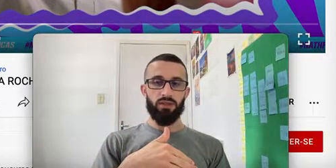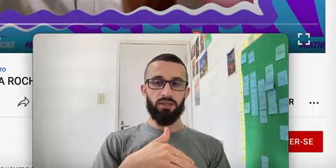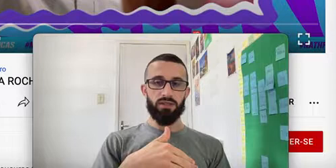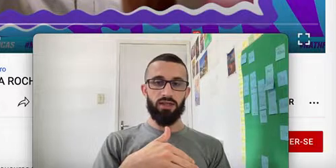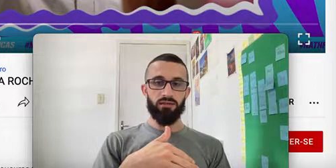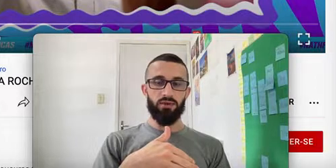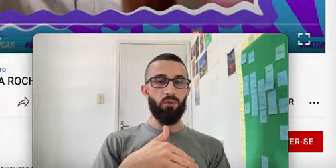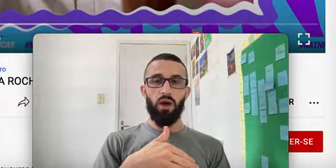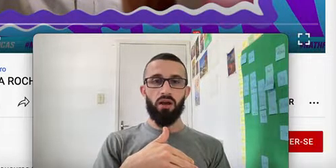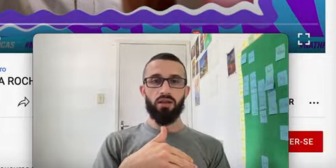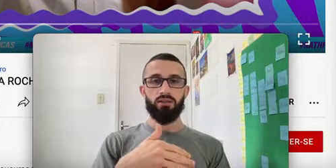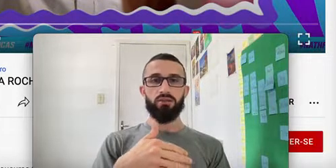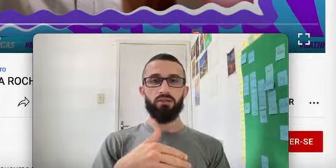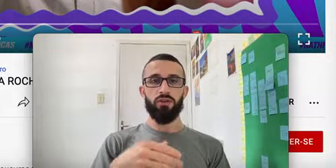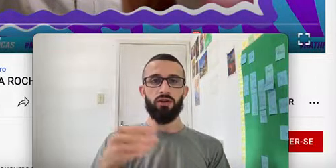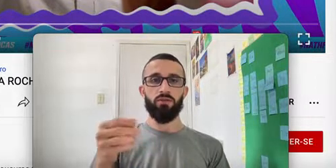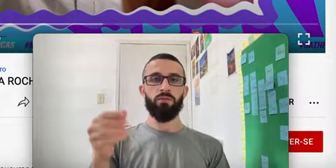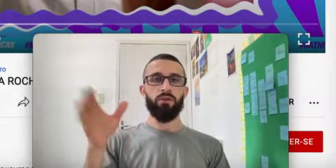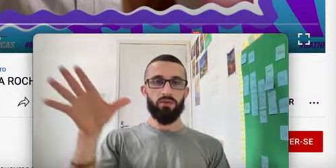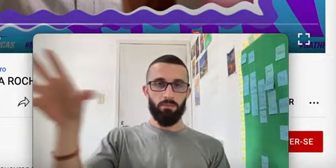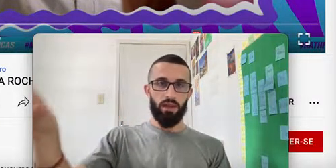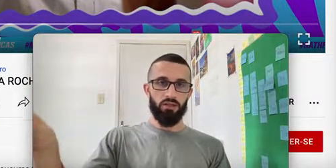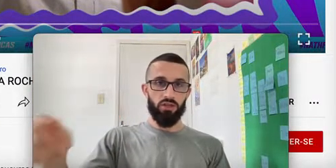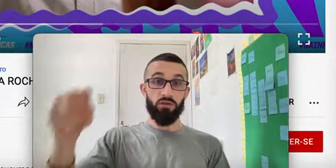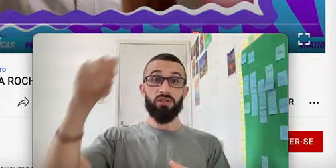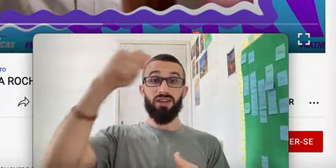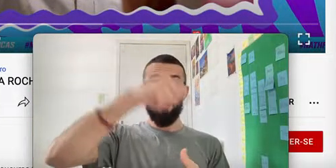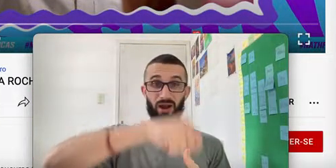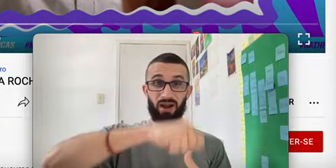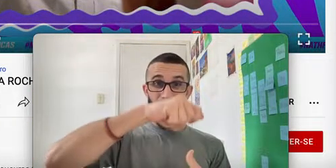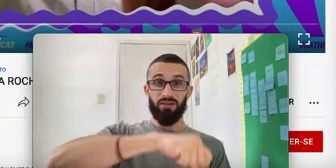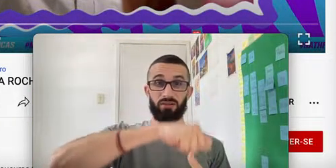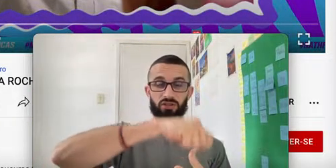The Inside Of The Wallet You Know So You